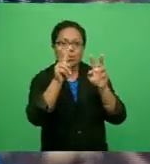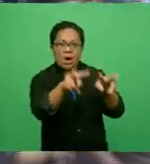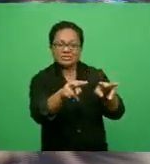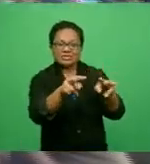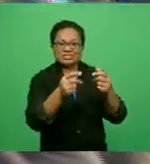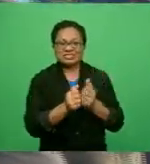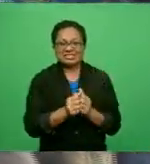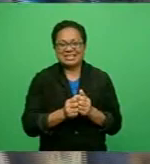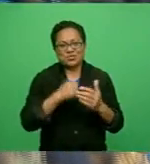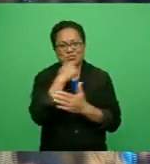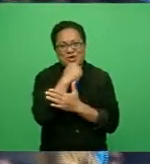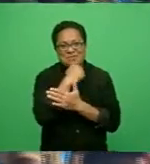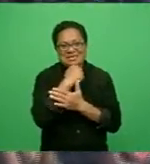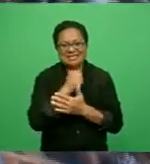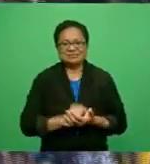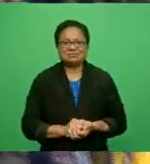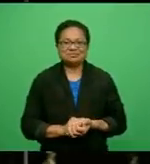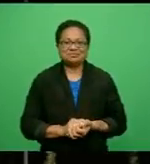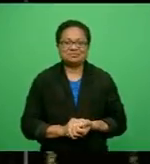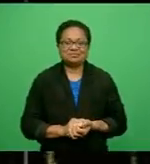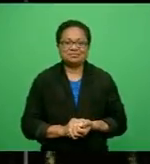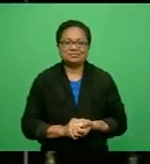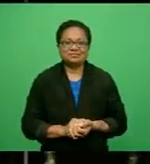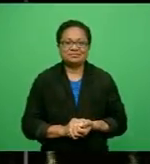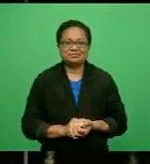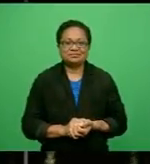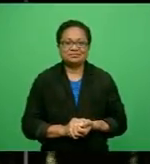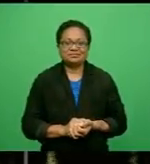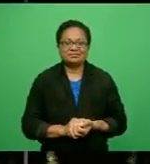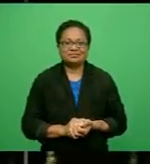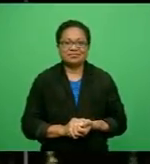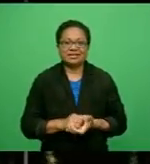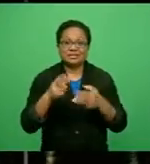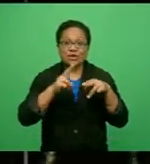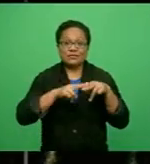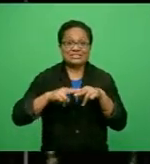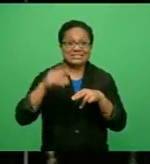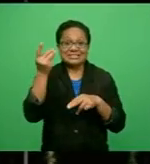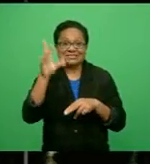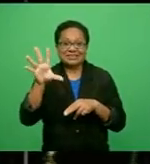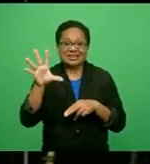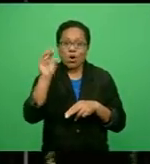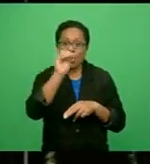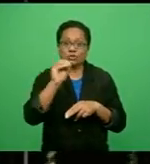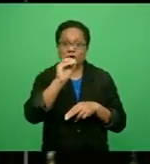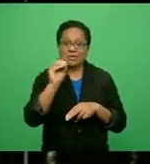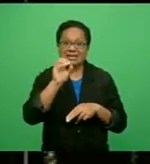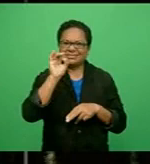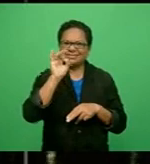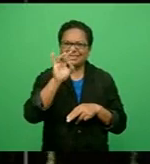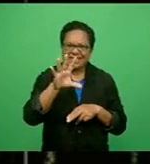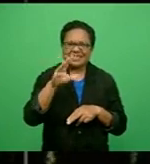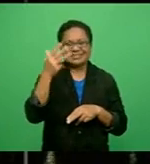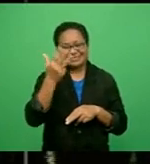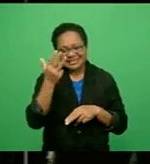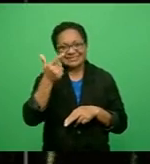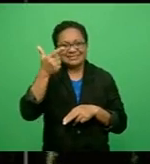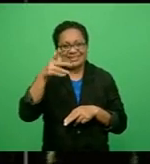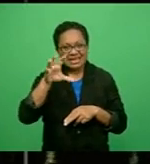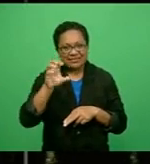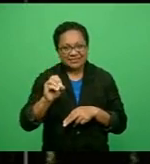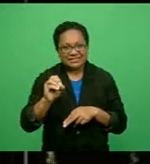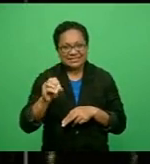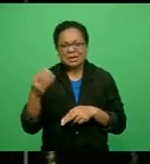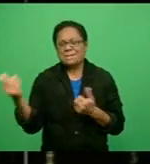Veni Narakautonga, FBC News. Fiji's independence on October 10, 1970 will always hold a special